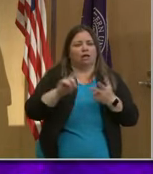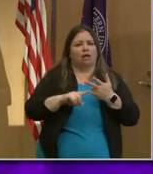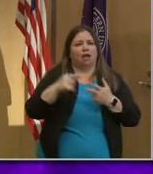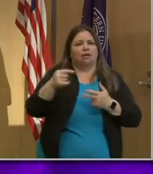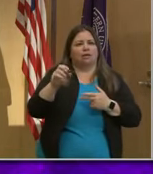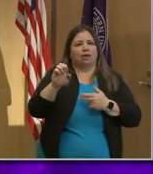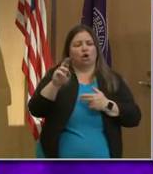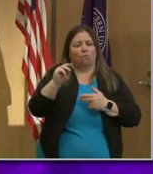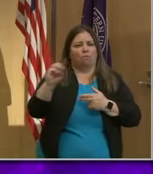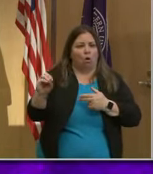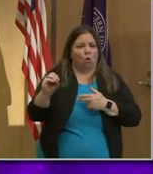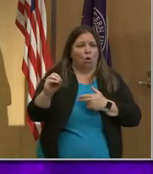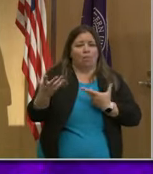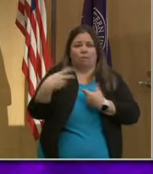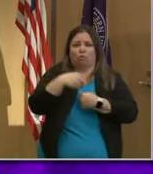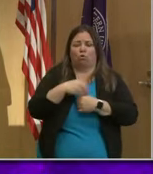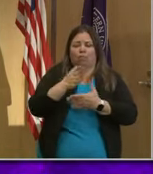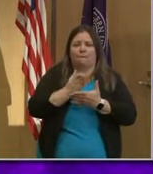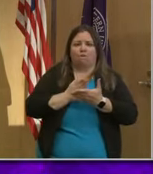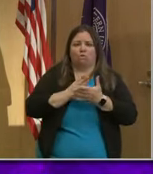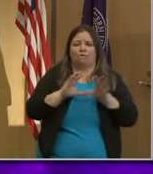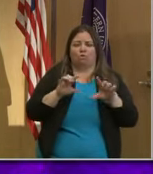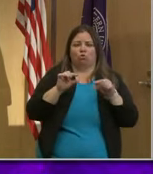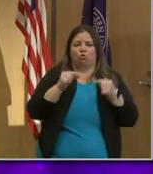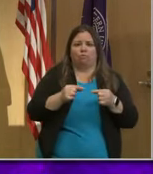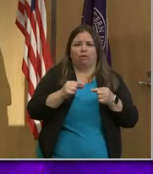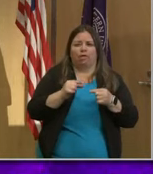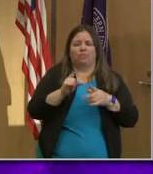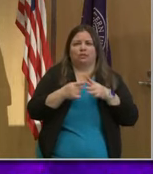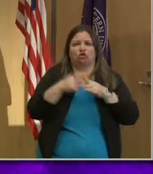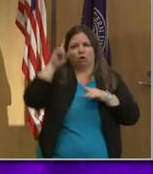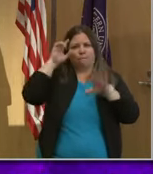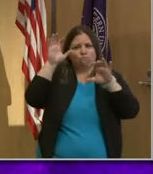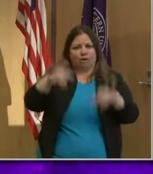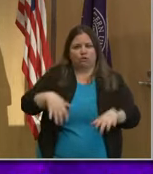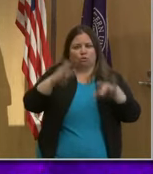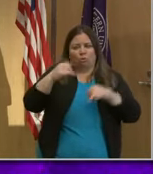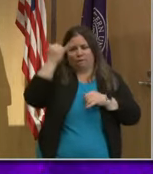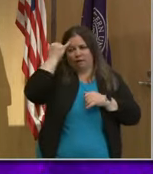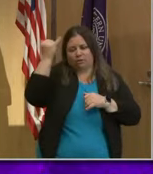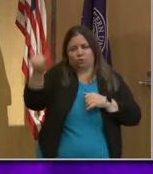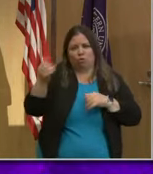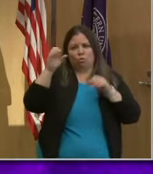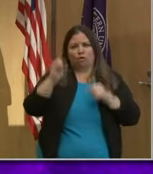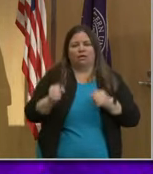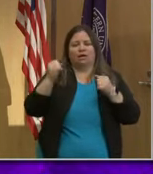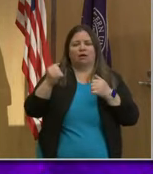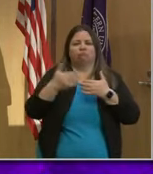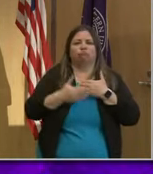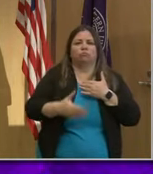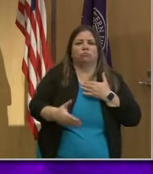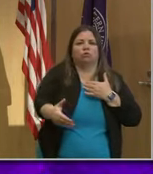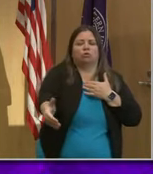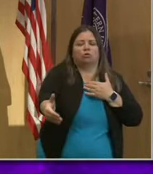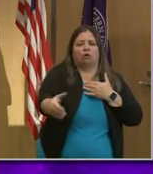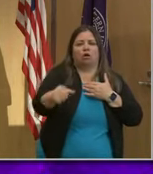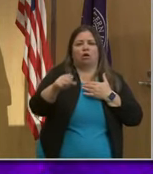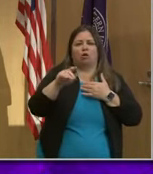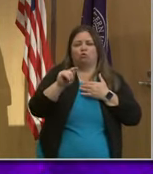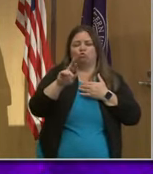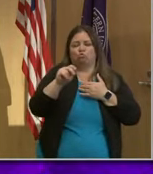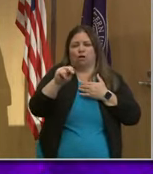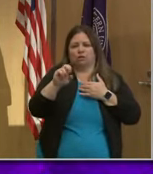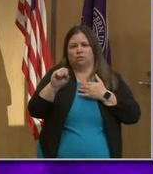who were part of the group that came together, started brainstorming about ideas that we could put forward to the Chan Zuckerberg Initiative.